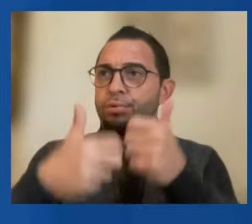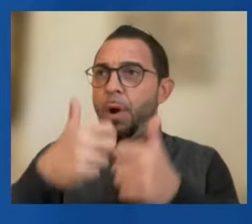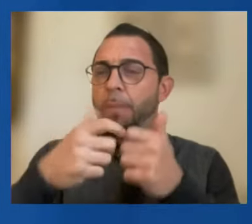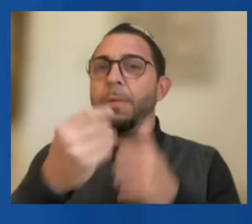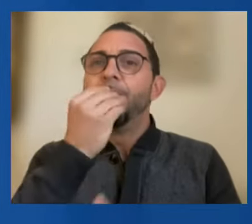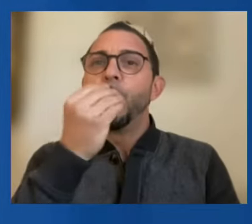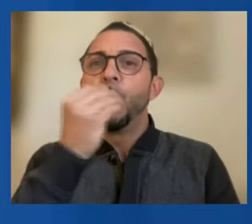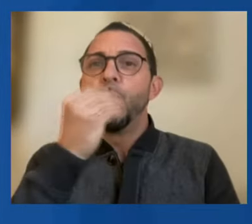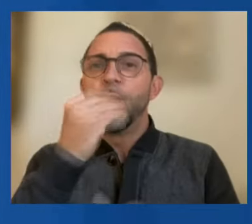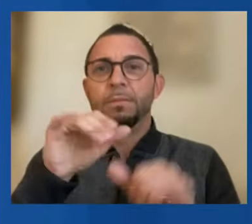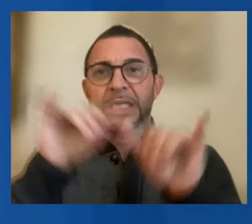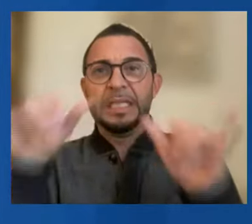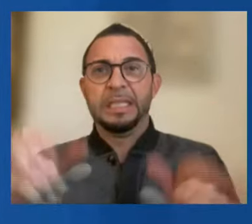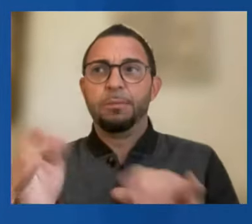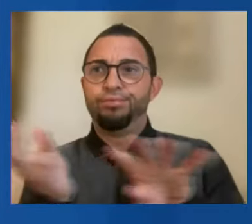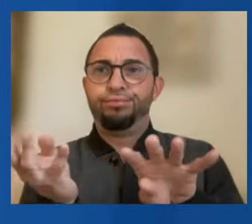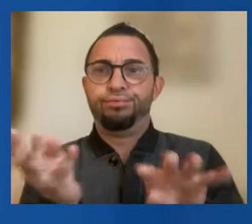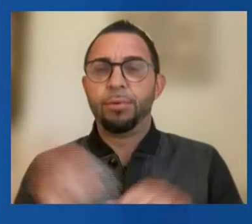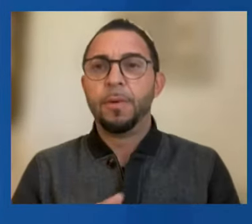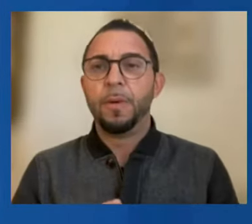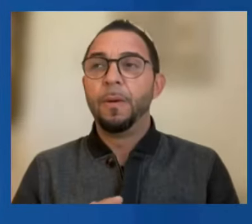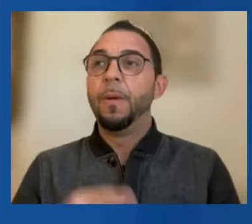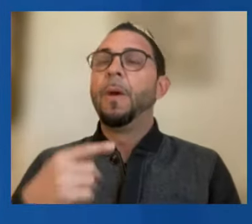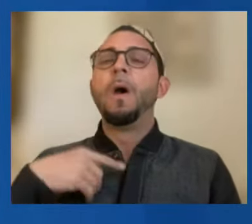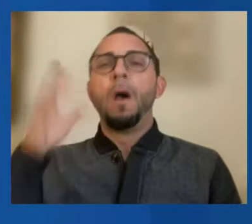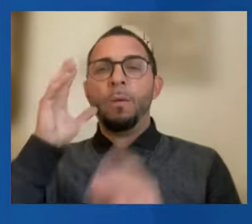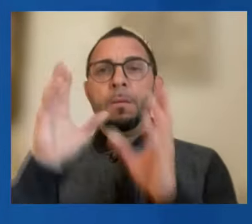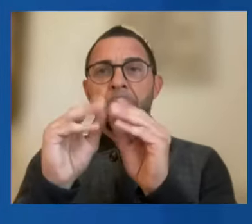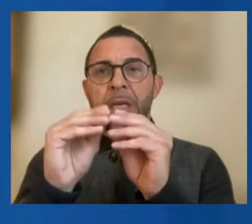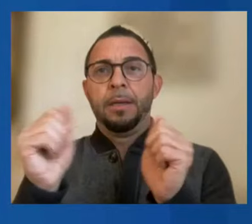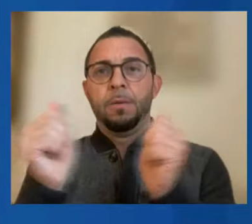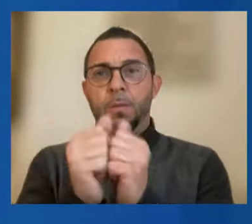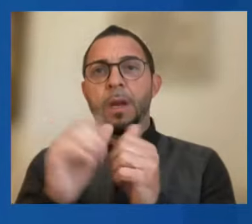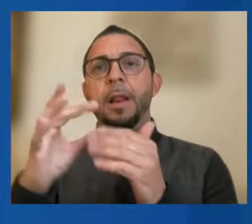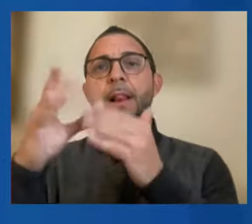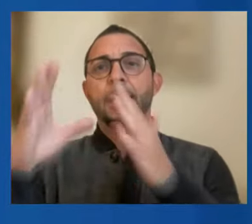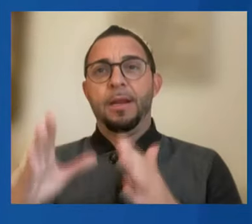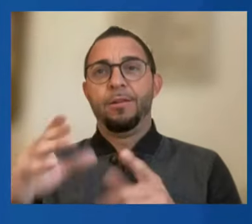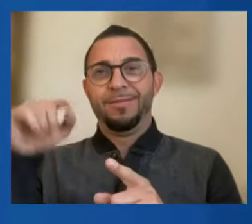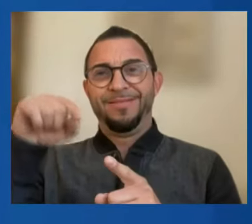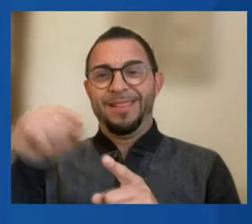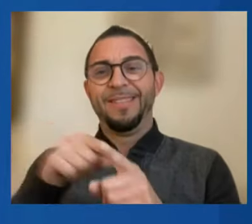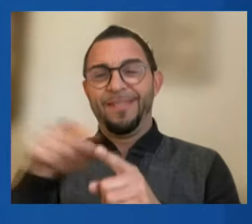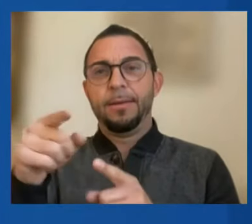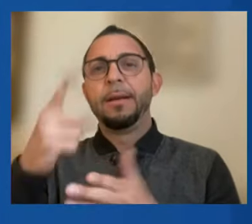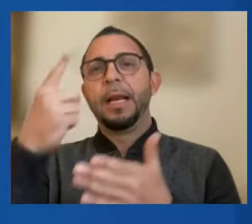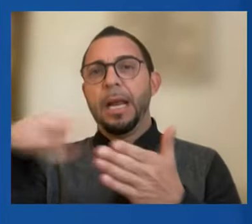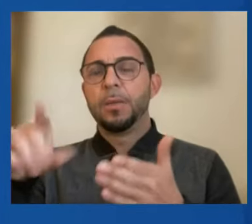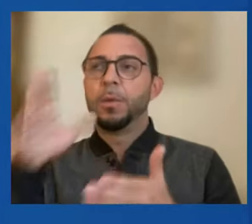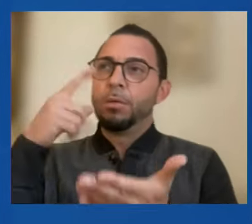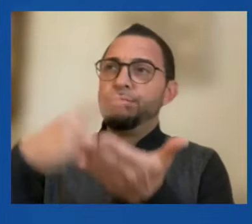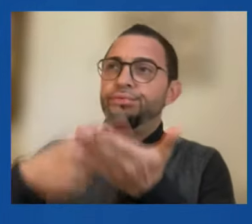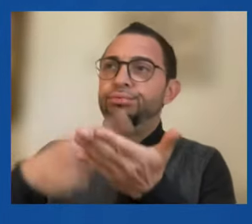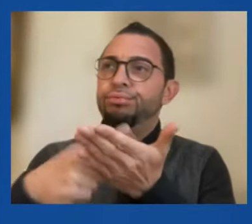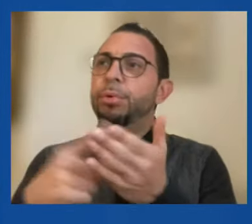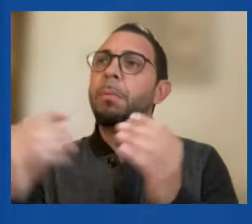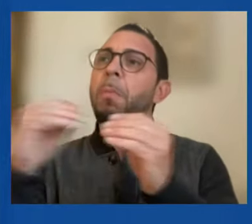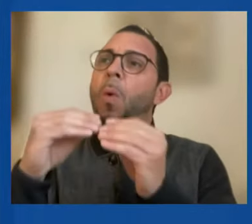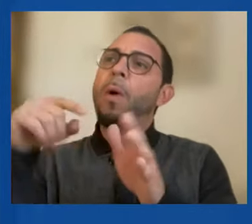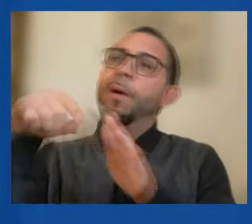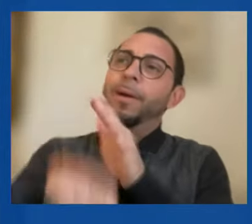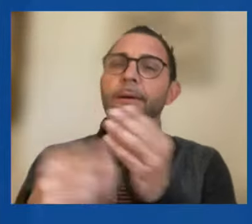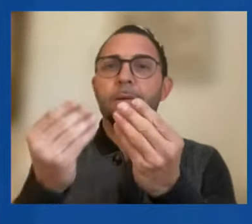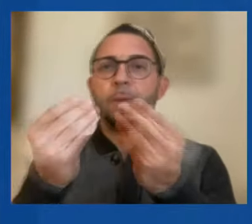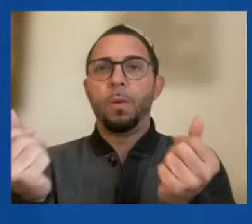be convening leaders in this field next week to discuss further potential solutions. The